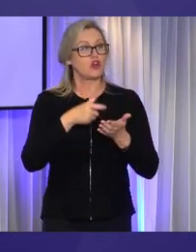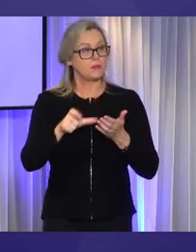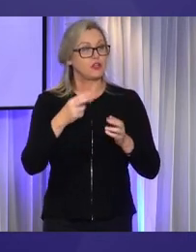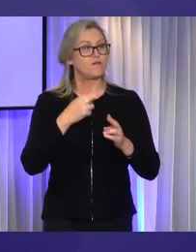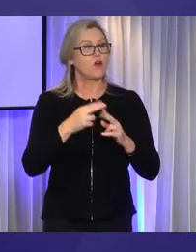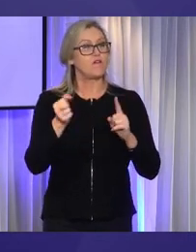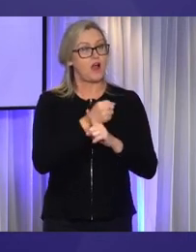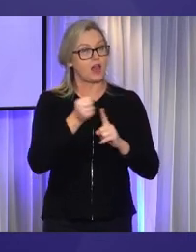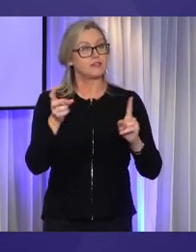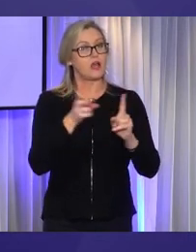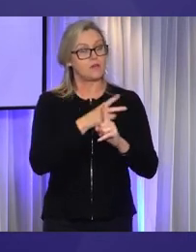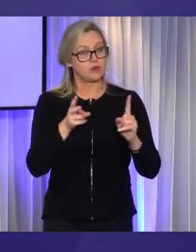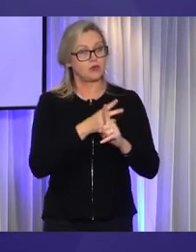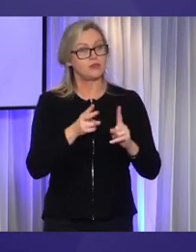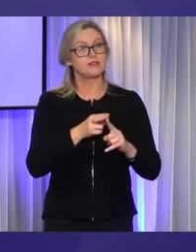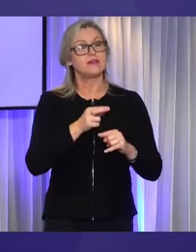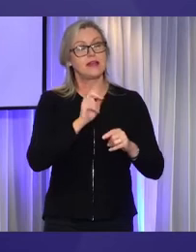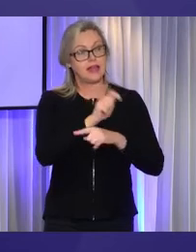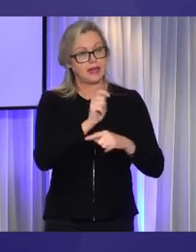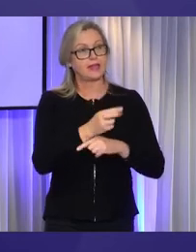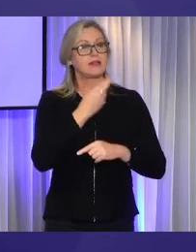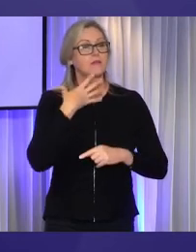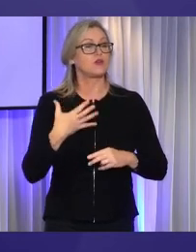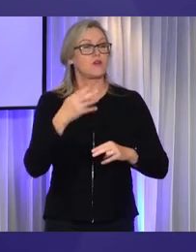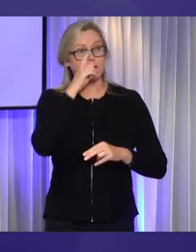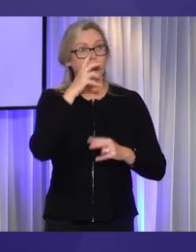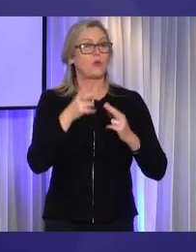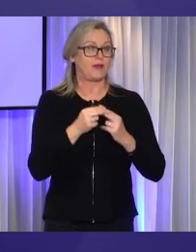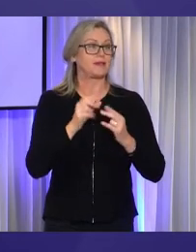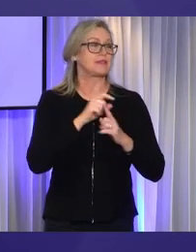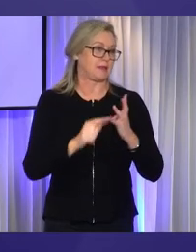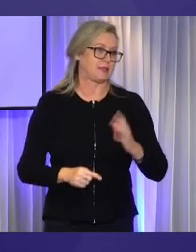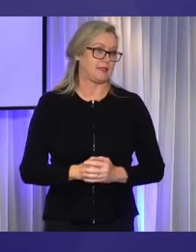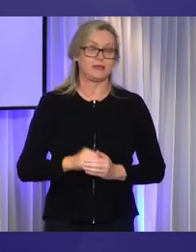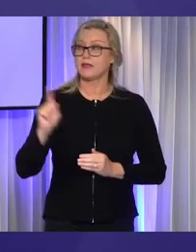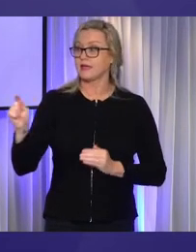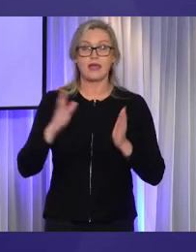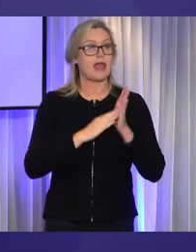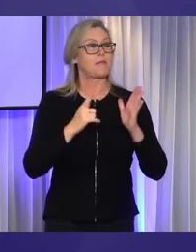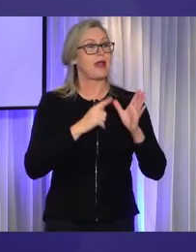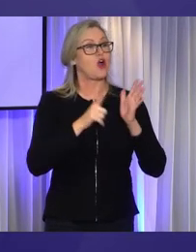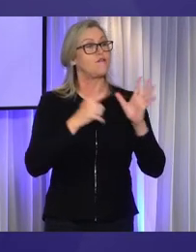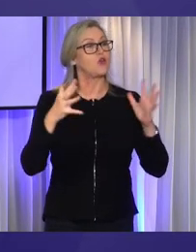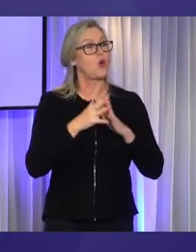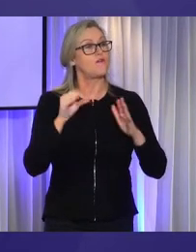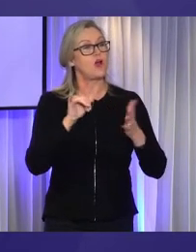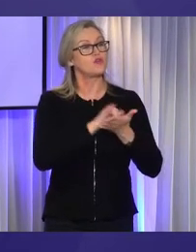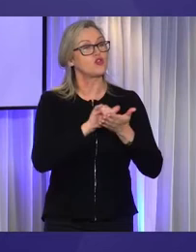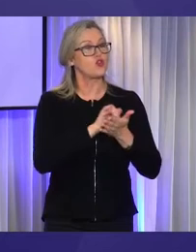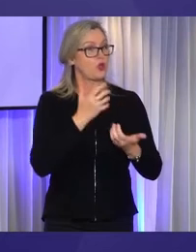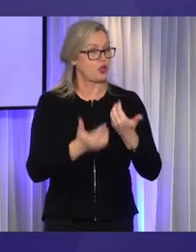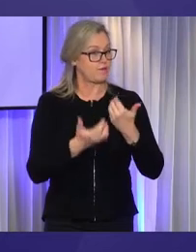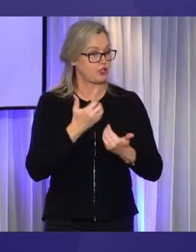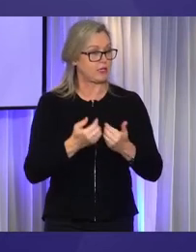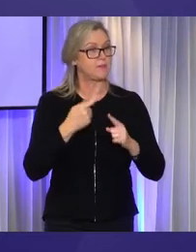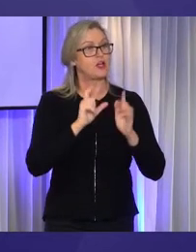neglect and exploitation of people with disability. Dr Gauntlet has a Master of Laws from the New York University and